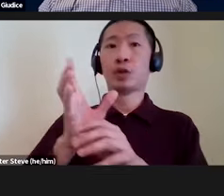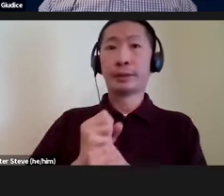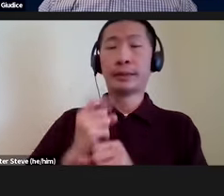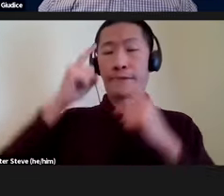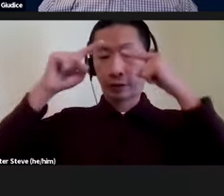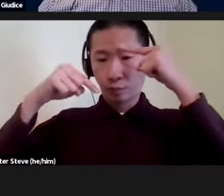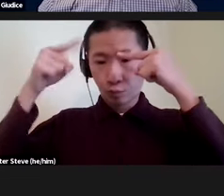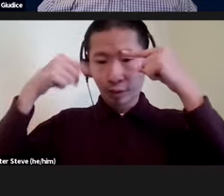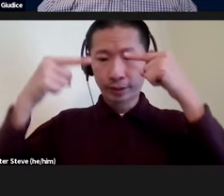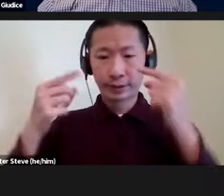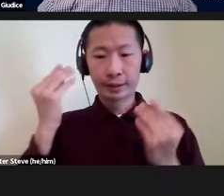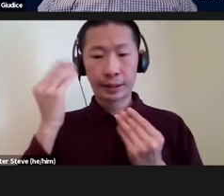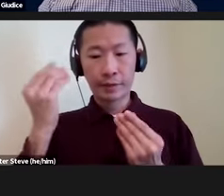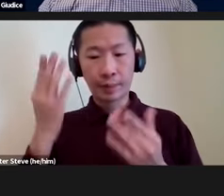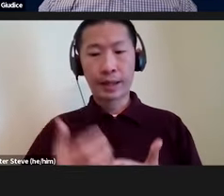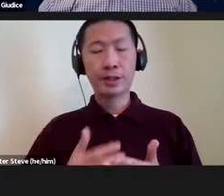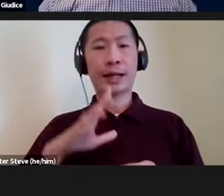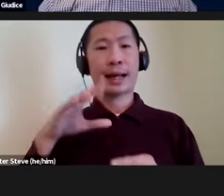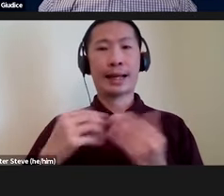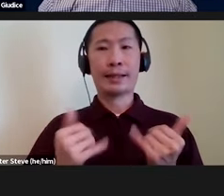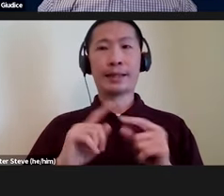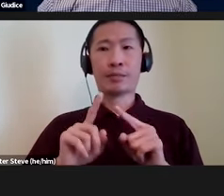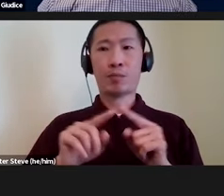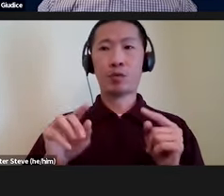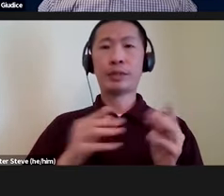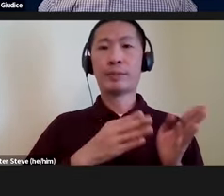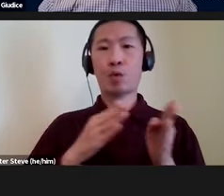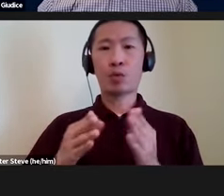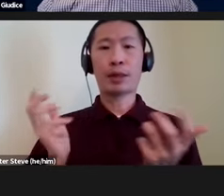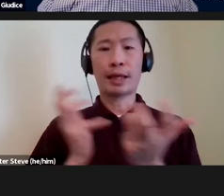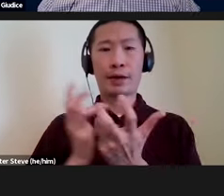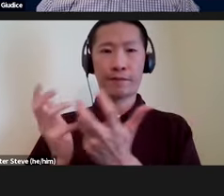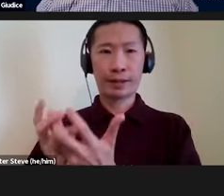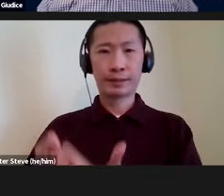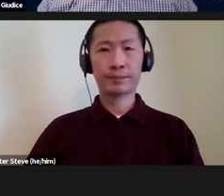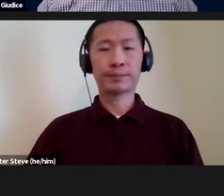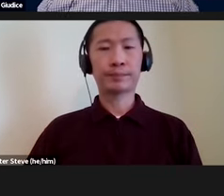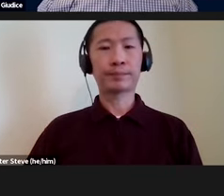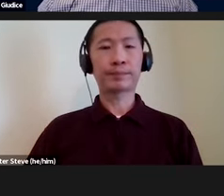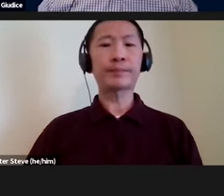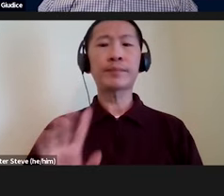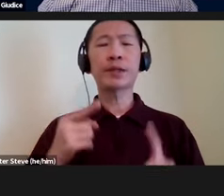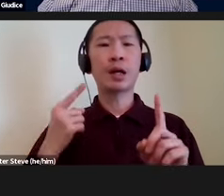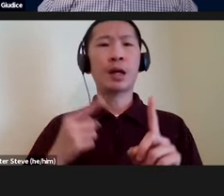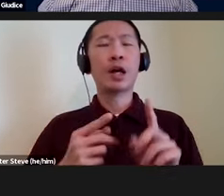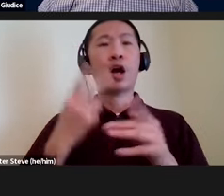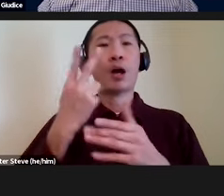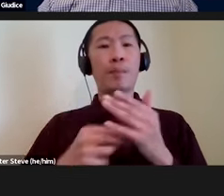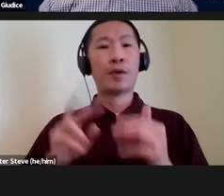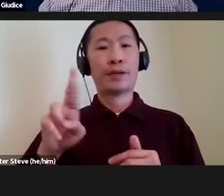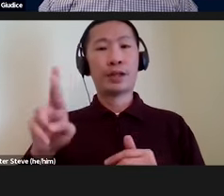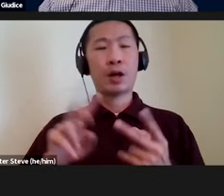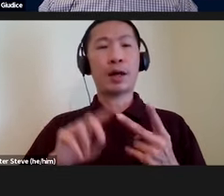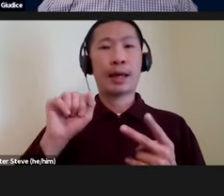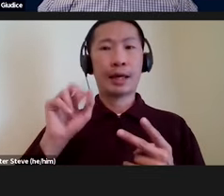processes information in these multimodal interfaces. And the bottom line here is that both VR and AR